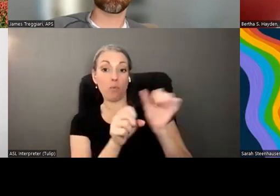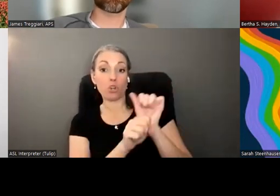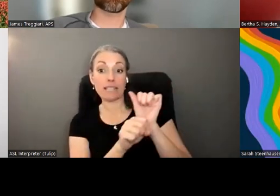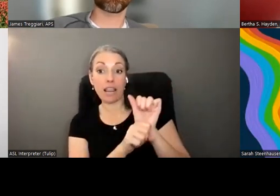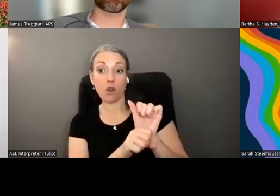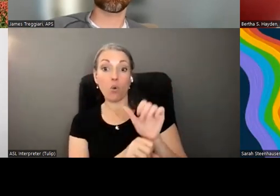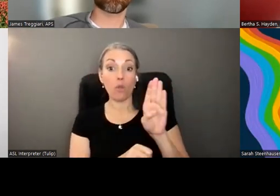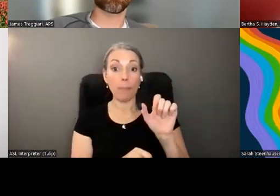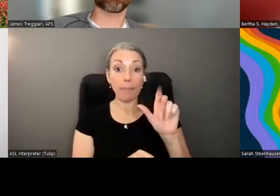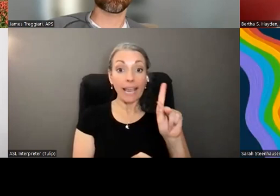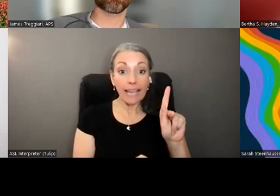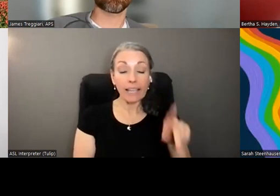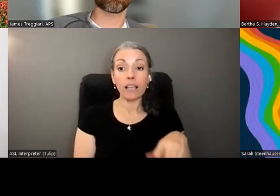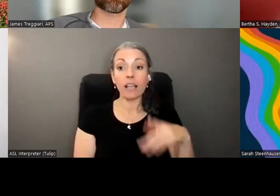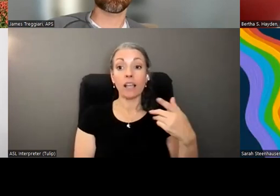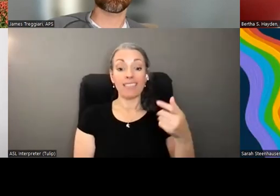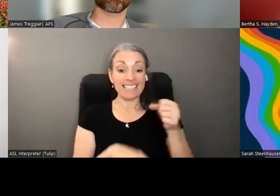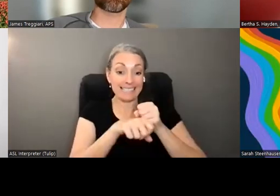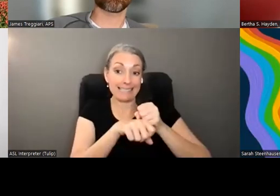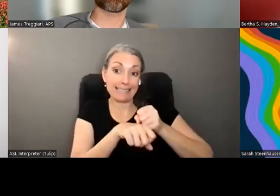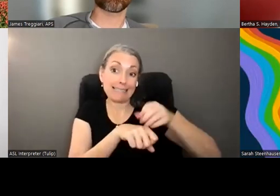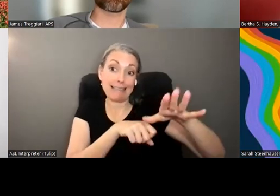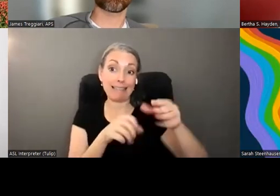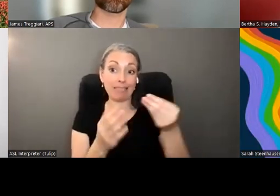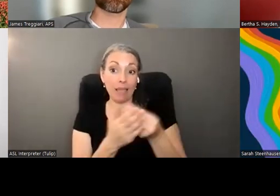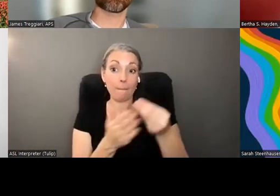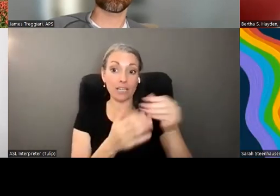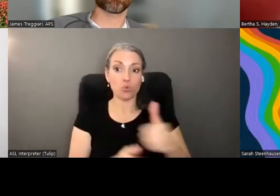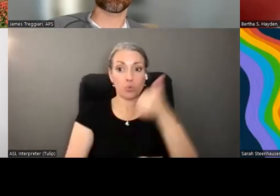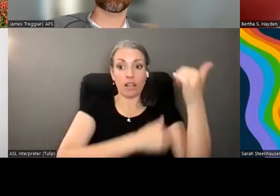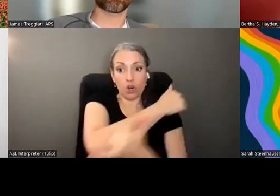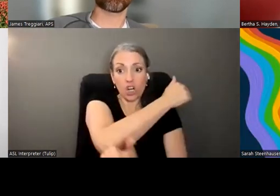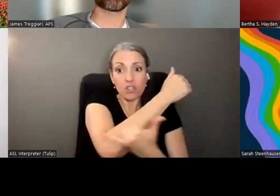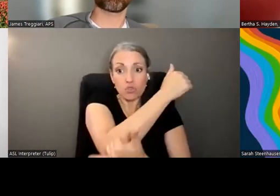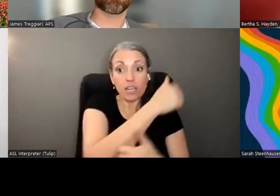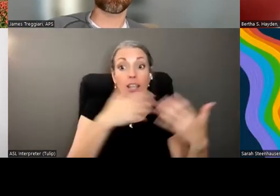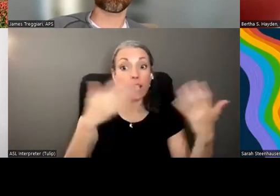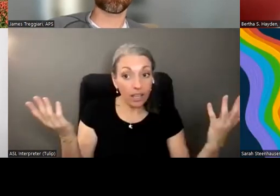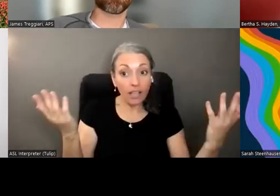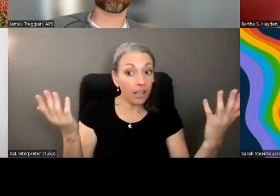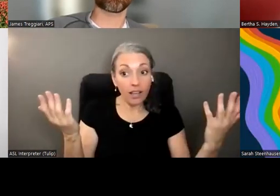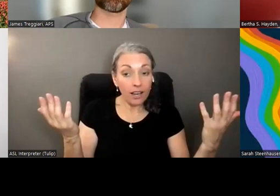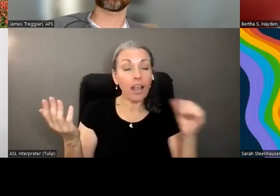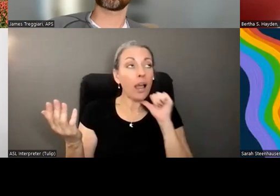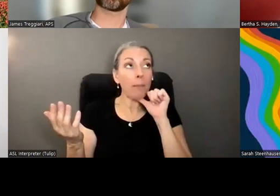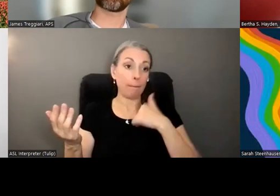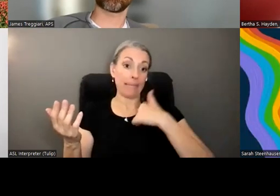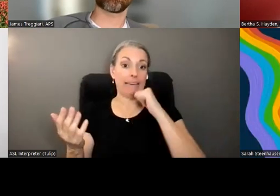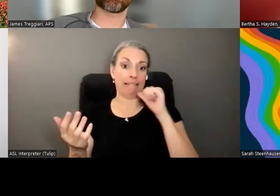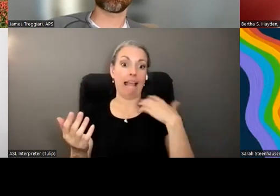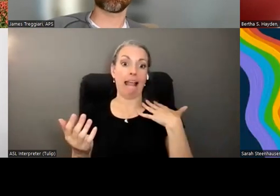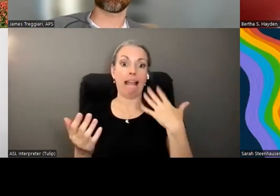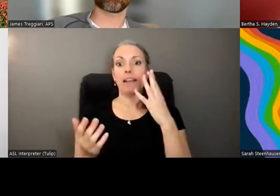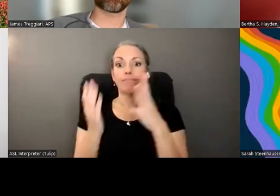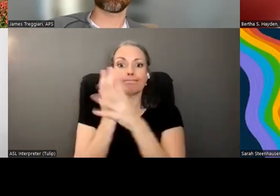bank the bank that's wiring all this money to a foreign country I know that there's I I'm not an expert in the trend